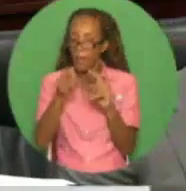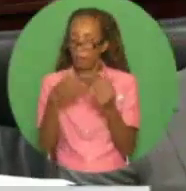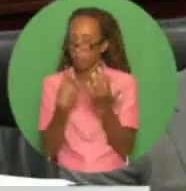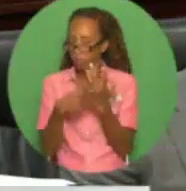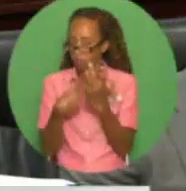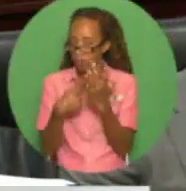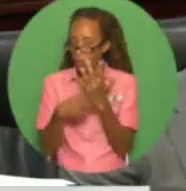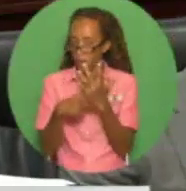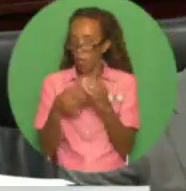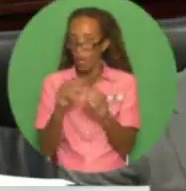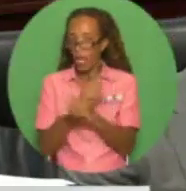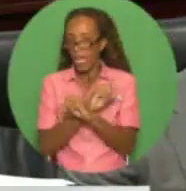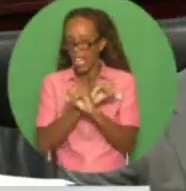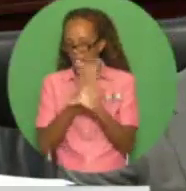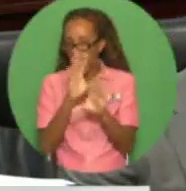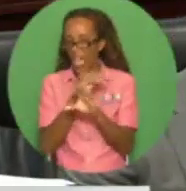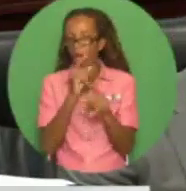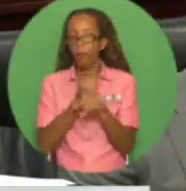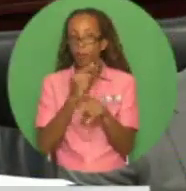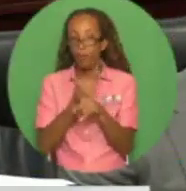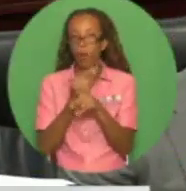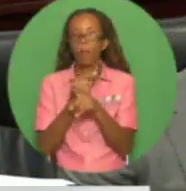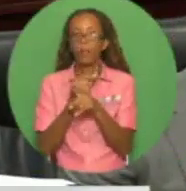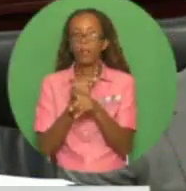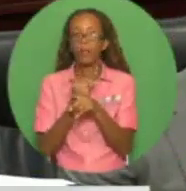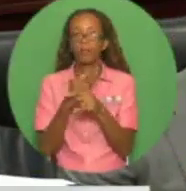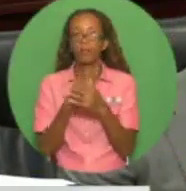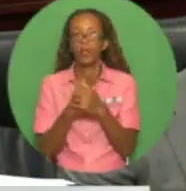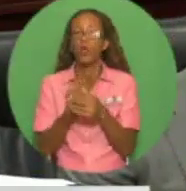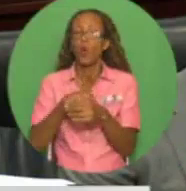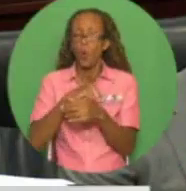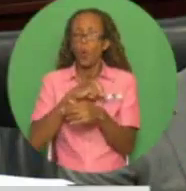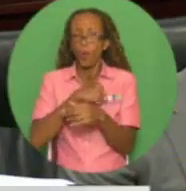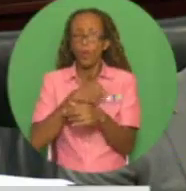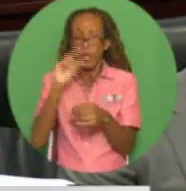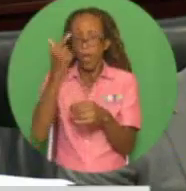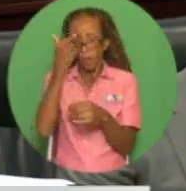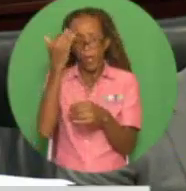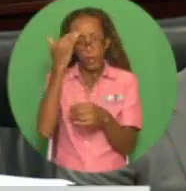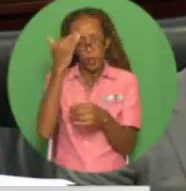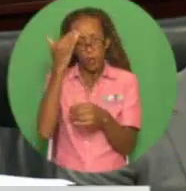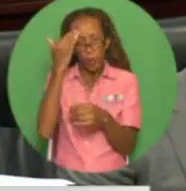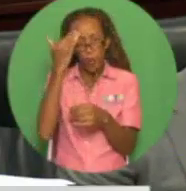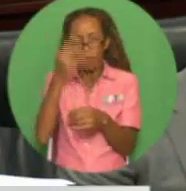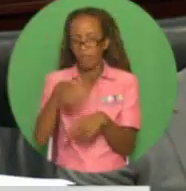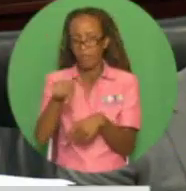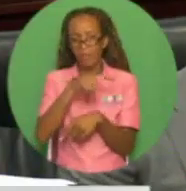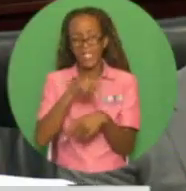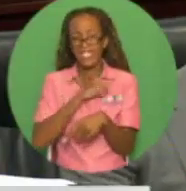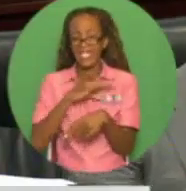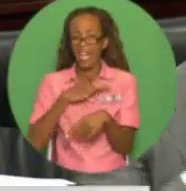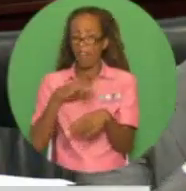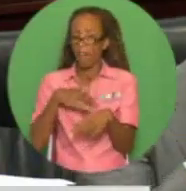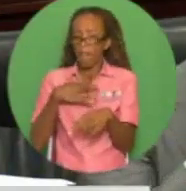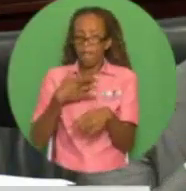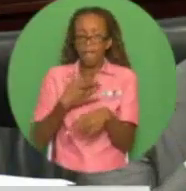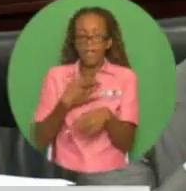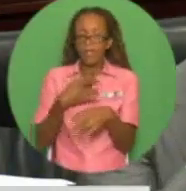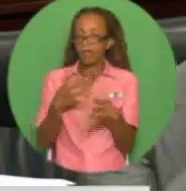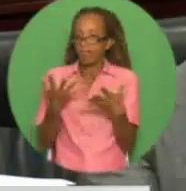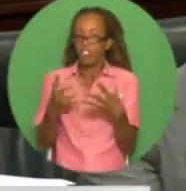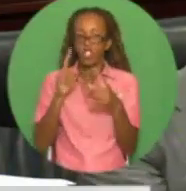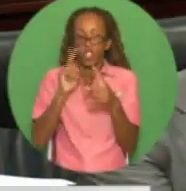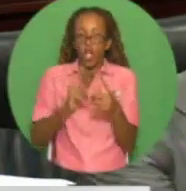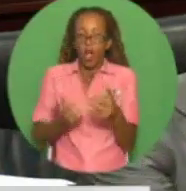This notwithstanding, we are acutely aware of the traumatic effect of this development on all the workers, their families,